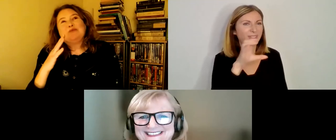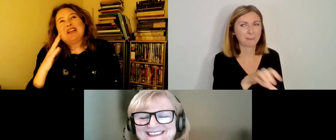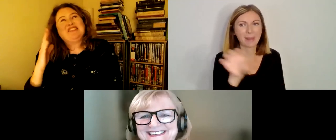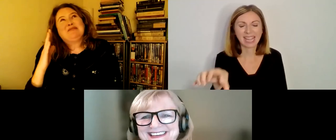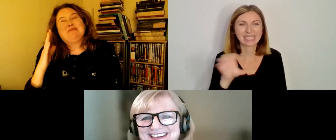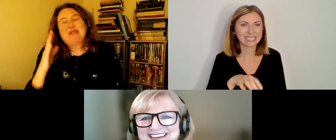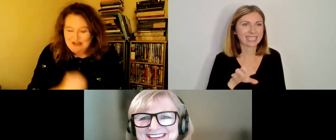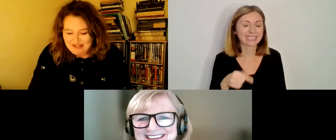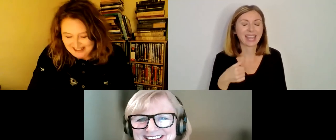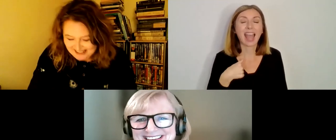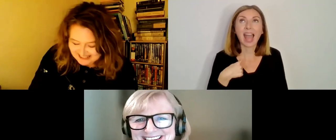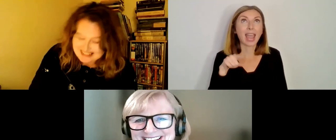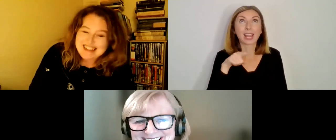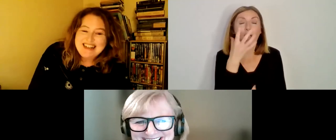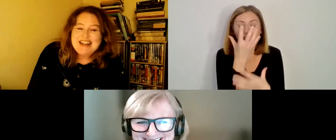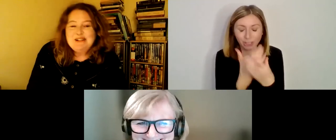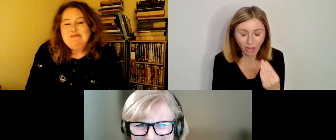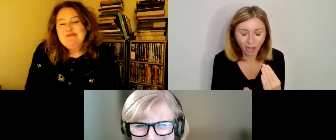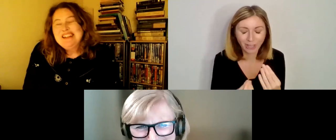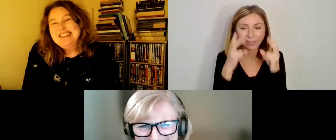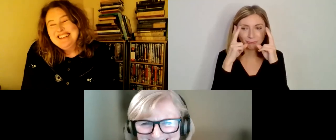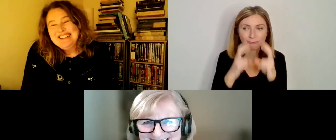saying, I hope nobody asks me about the Finians.